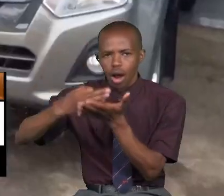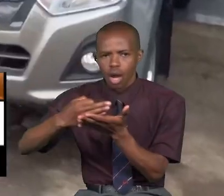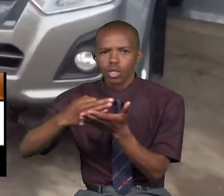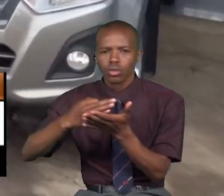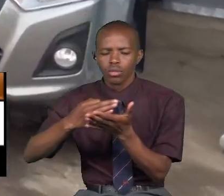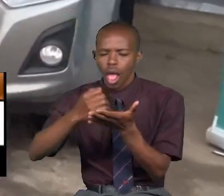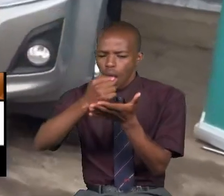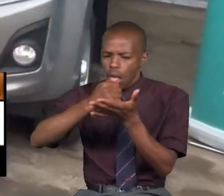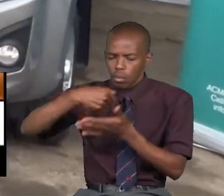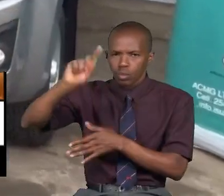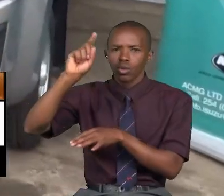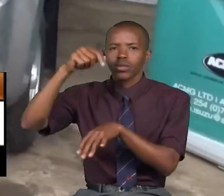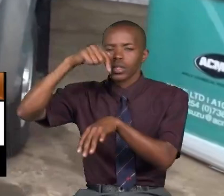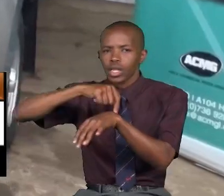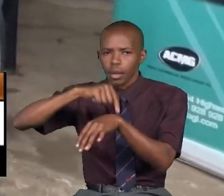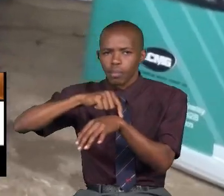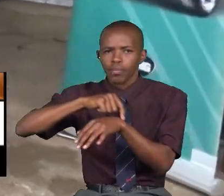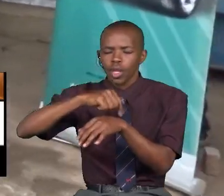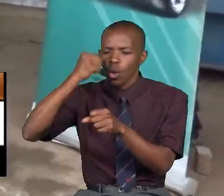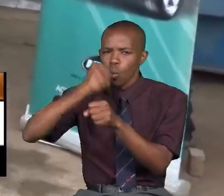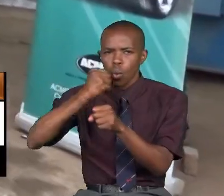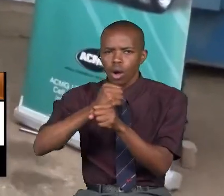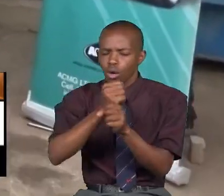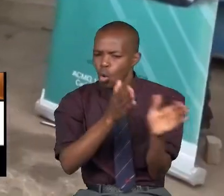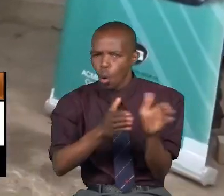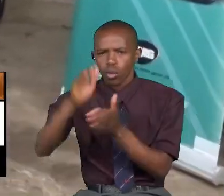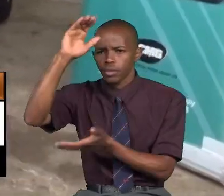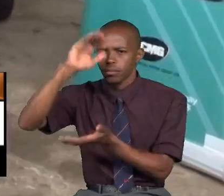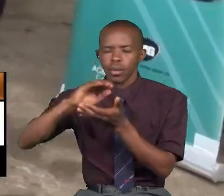kujikimu wakati huu Ambao nafasi za kazi zimiadimika